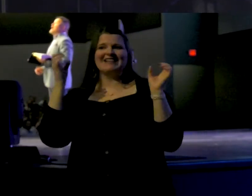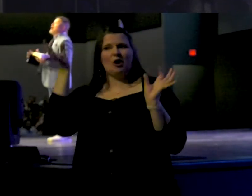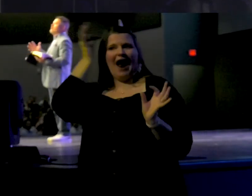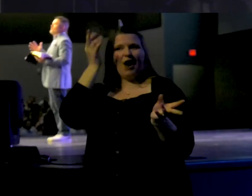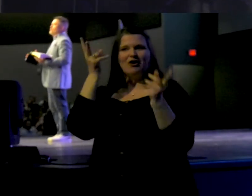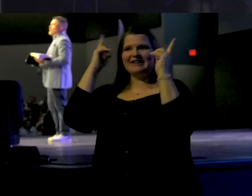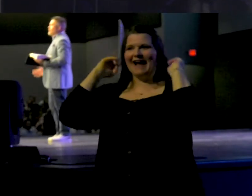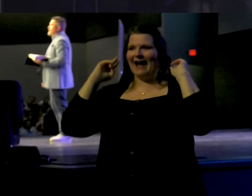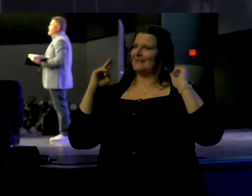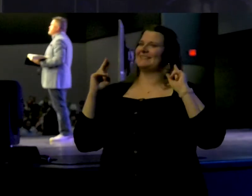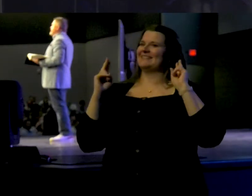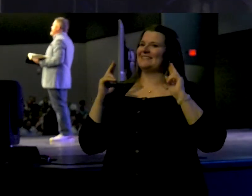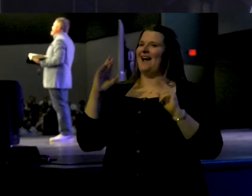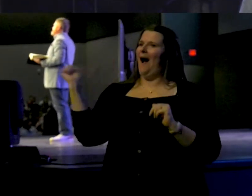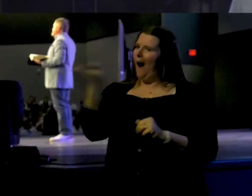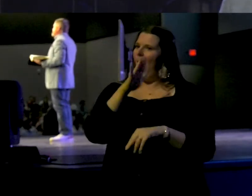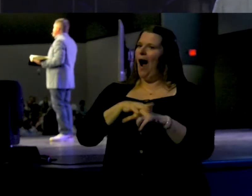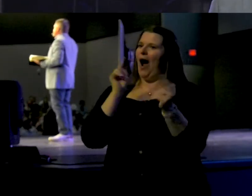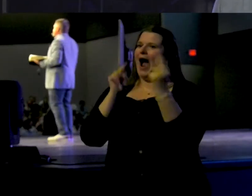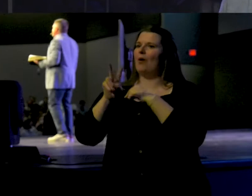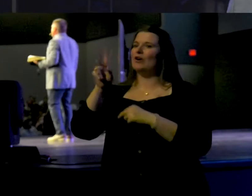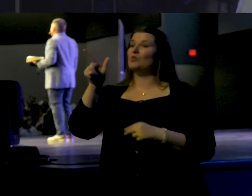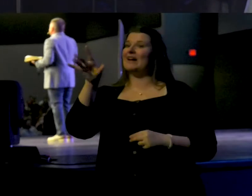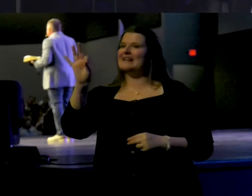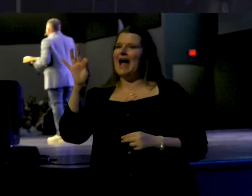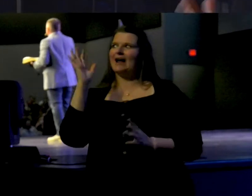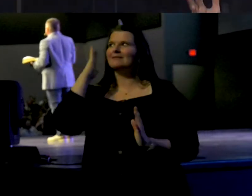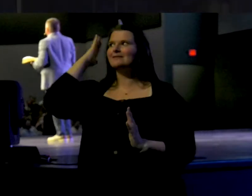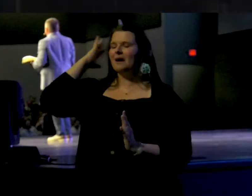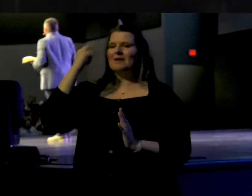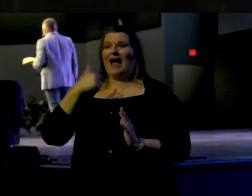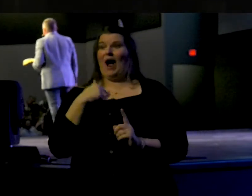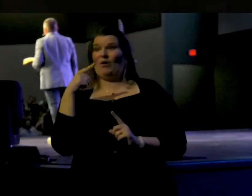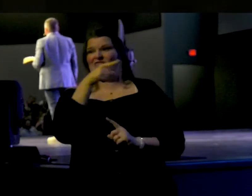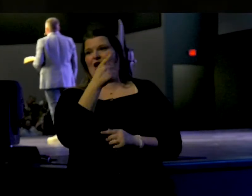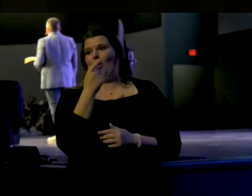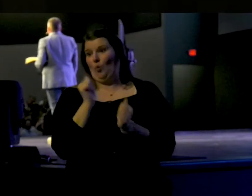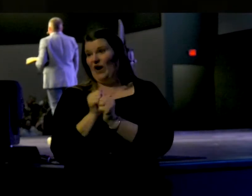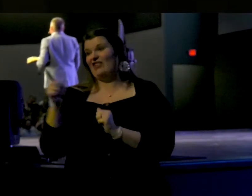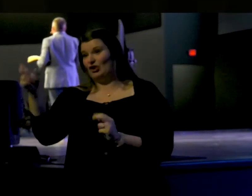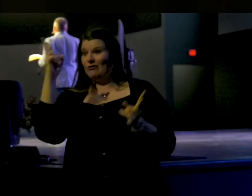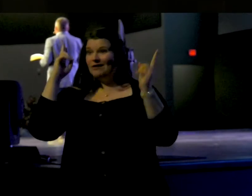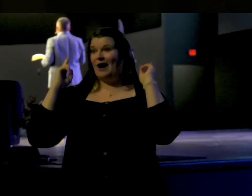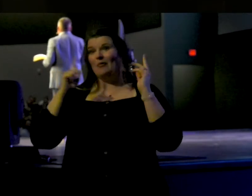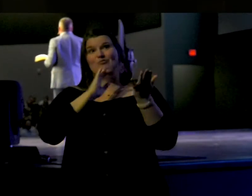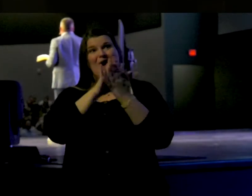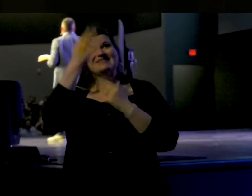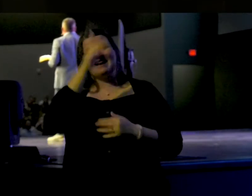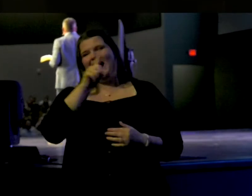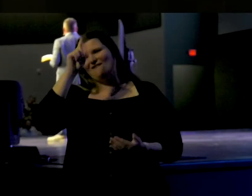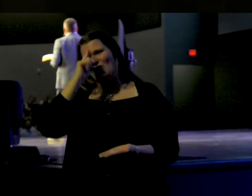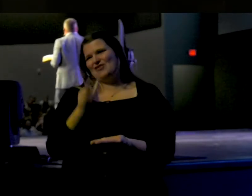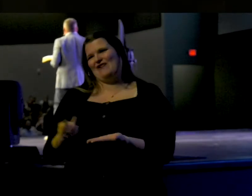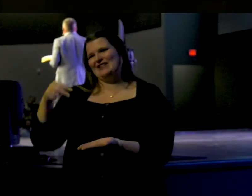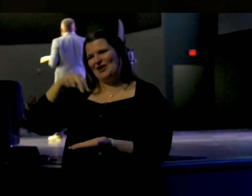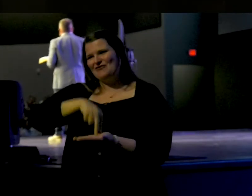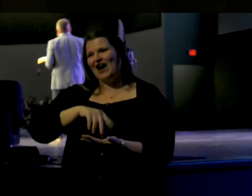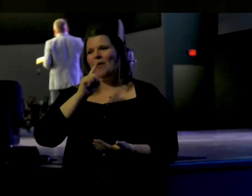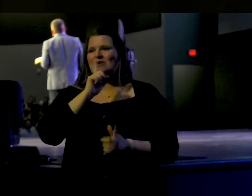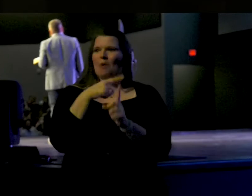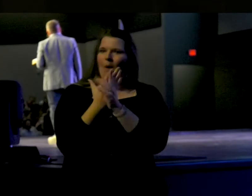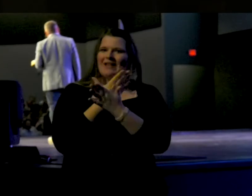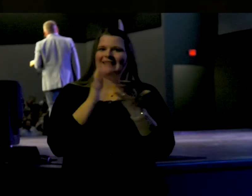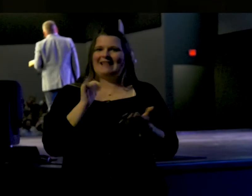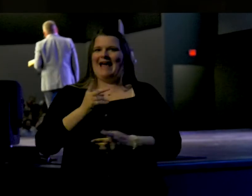haircut. All of you were on Highway 29 yesterday doing something because I was out there with you, praising God for the resurrection. It was the only